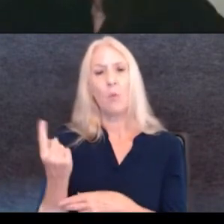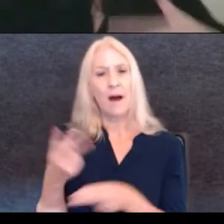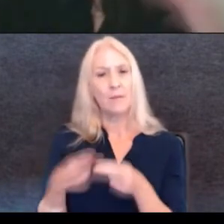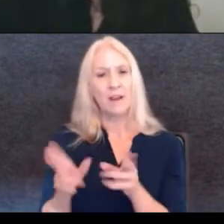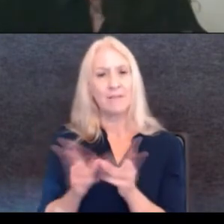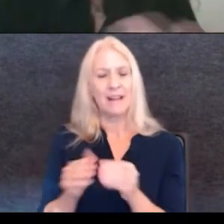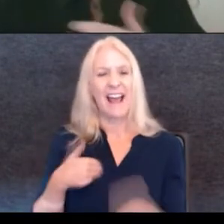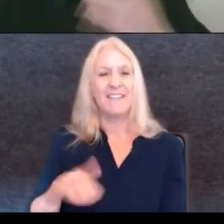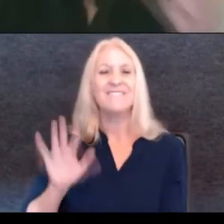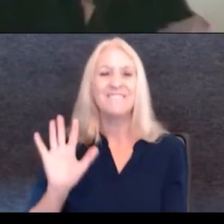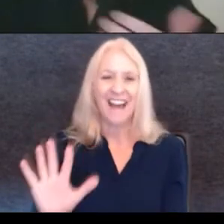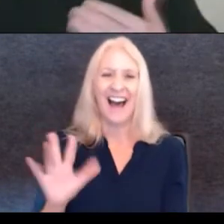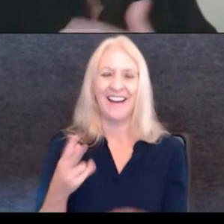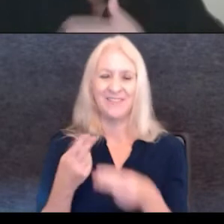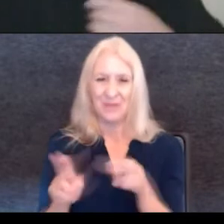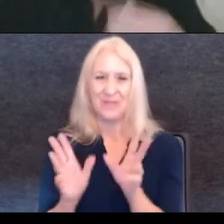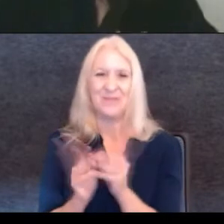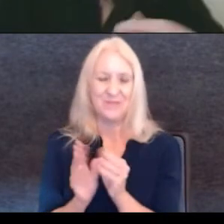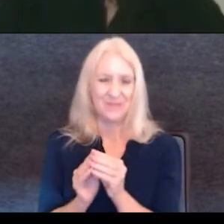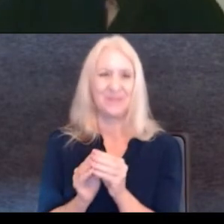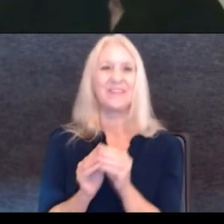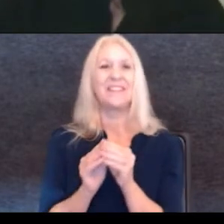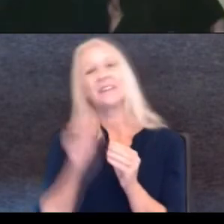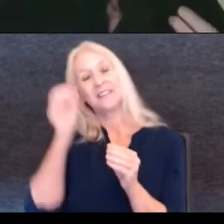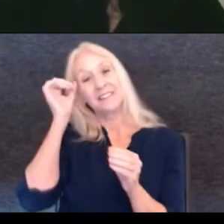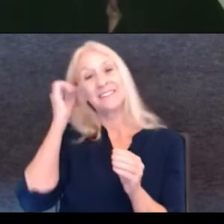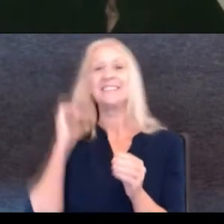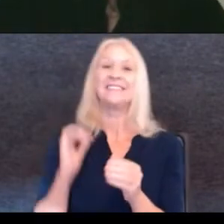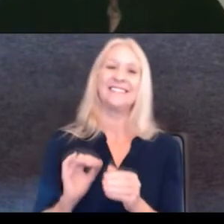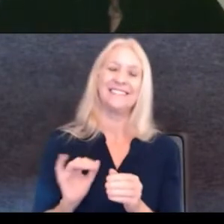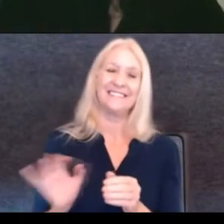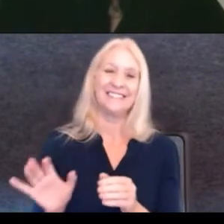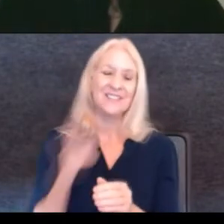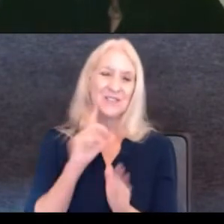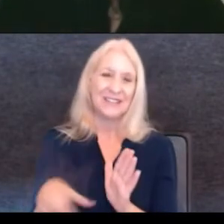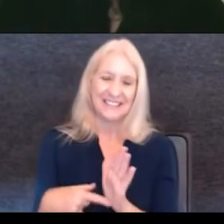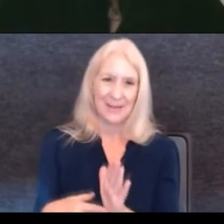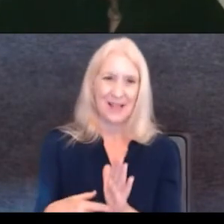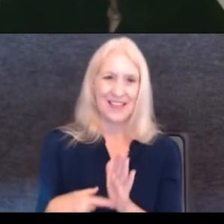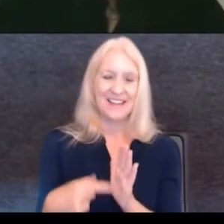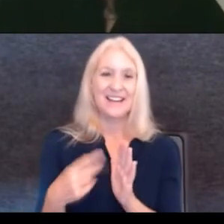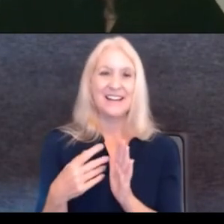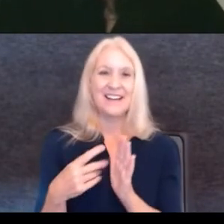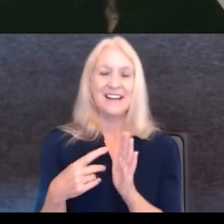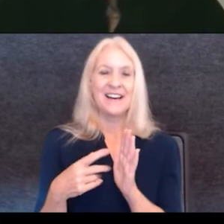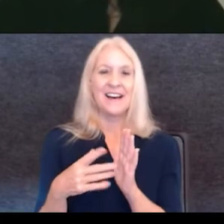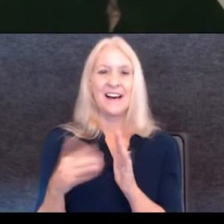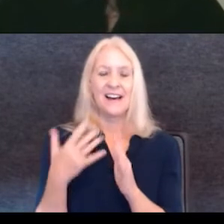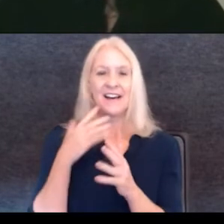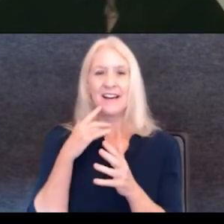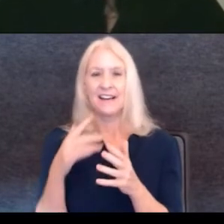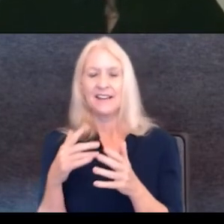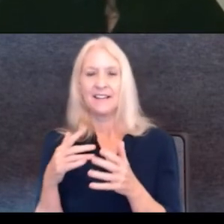do five briefing meetings. And I do, for example, exercises and